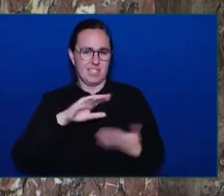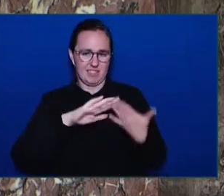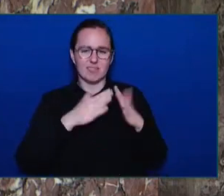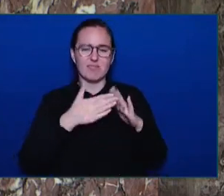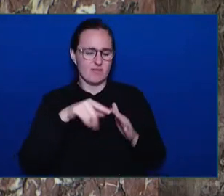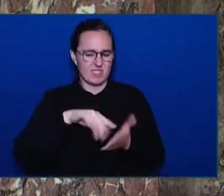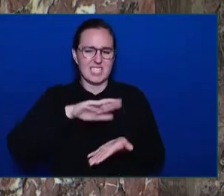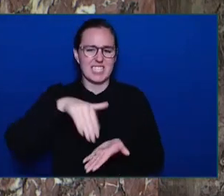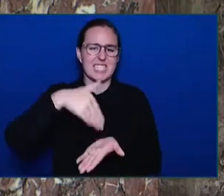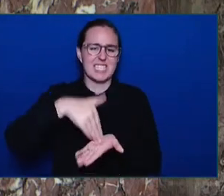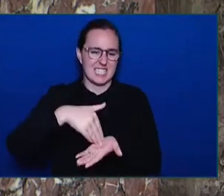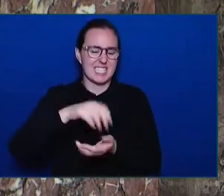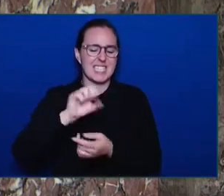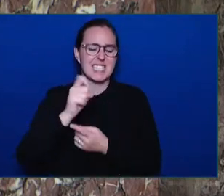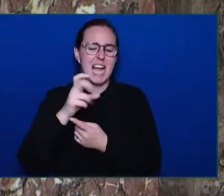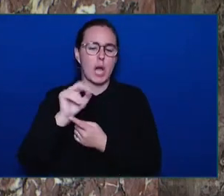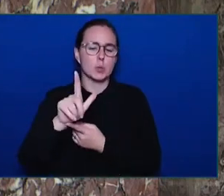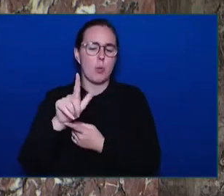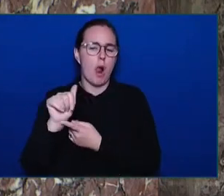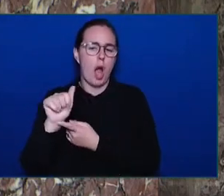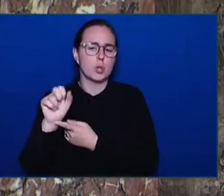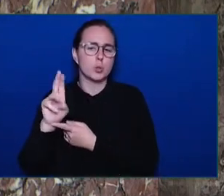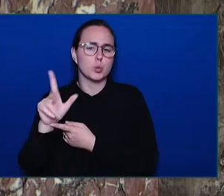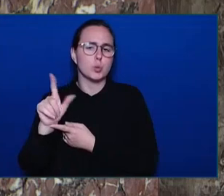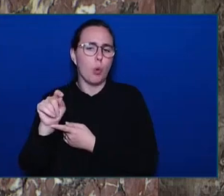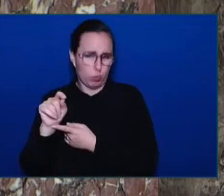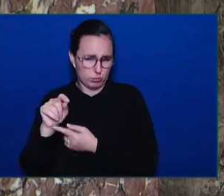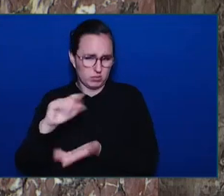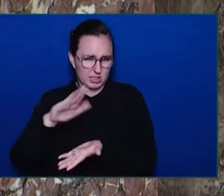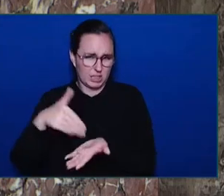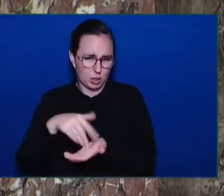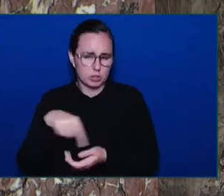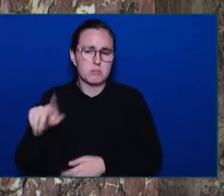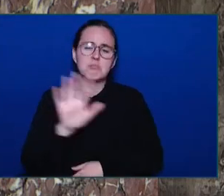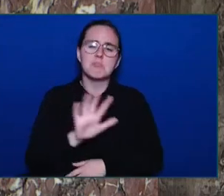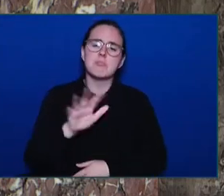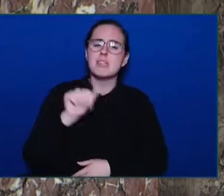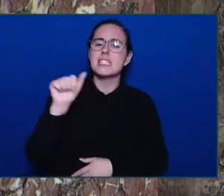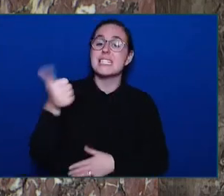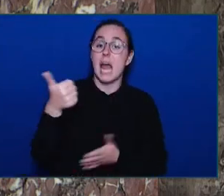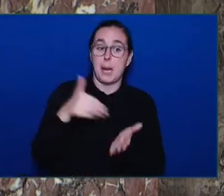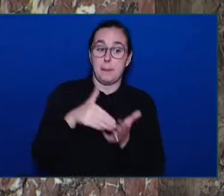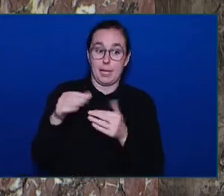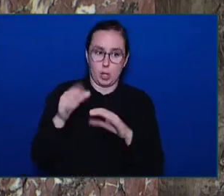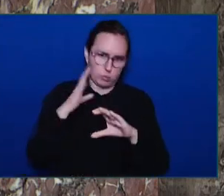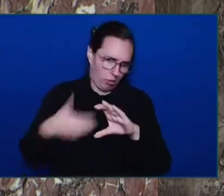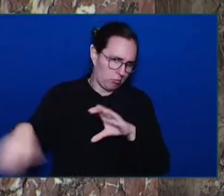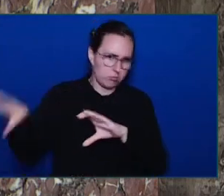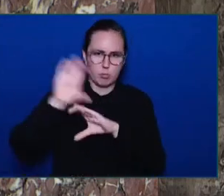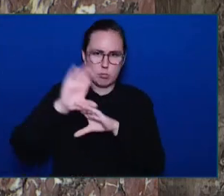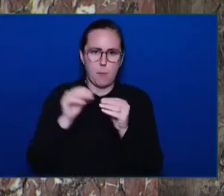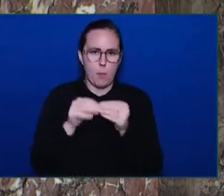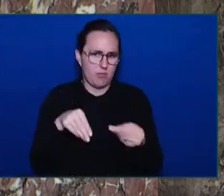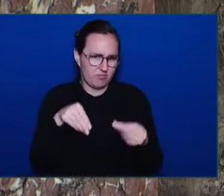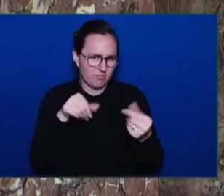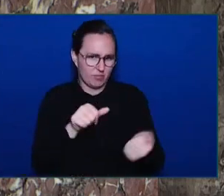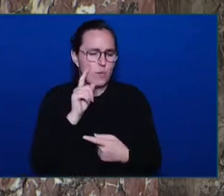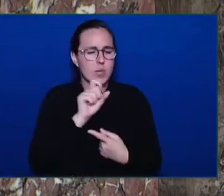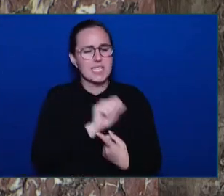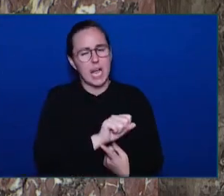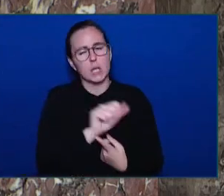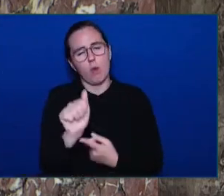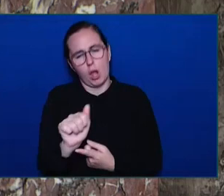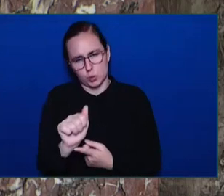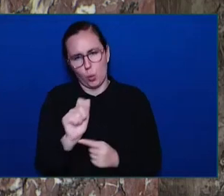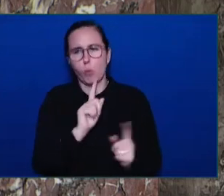This is funding that is for emergency sexual assault response. I know the member opposite has a commitment to this issue,